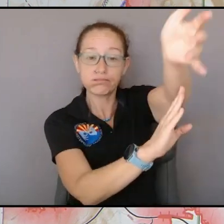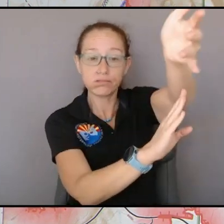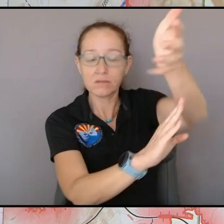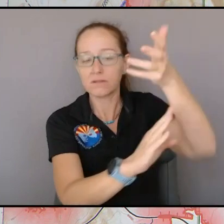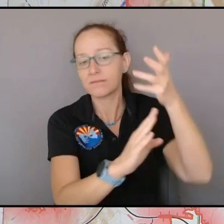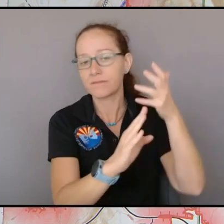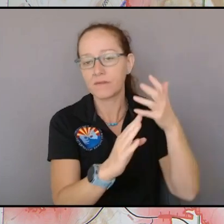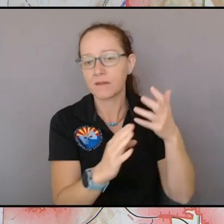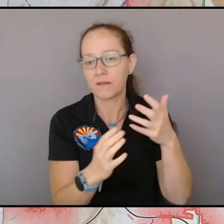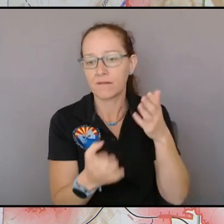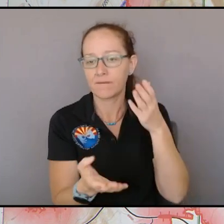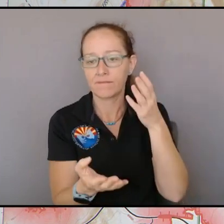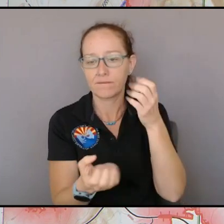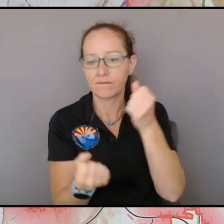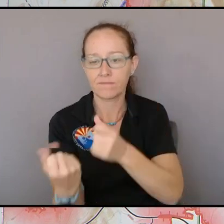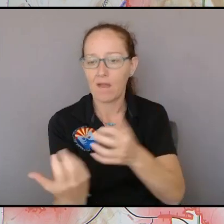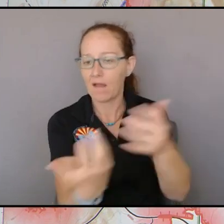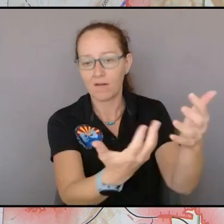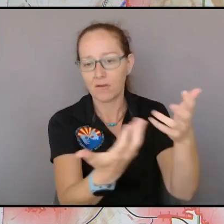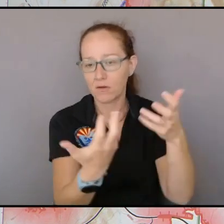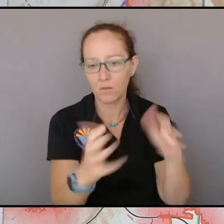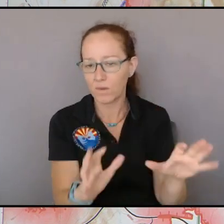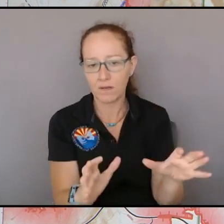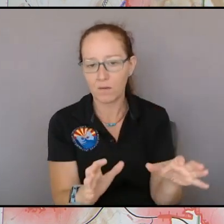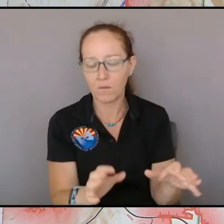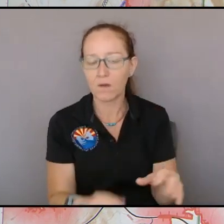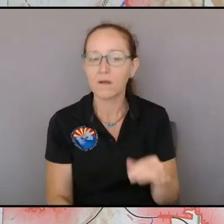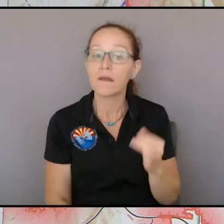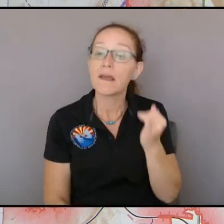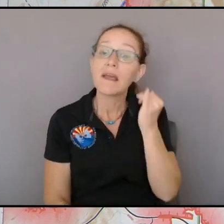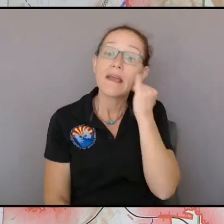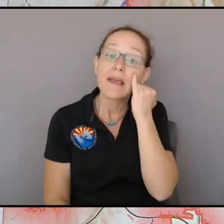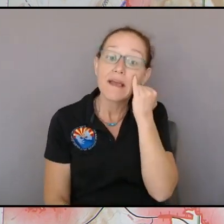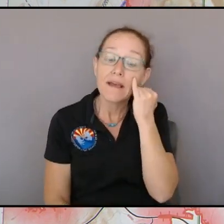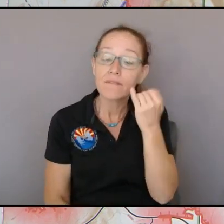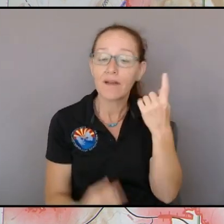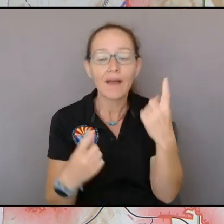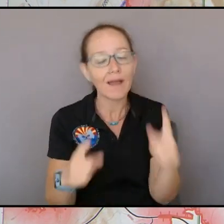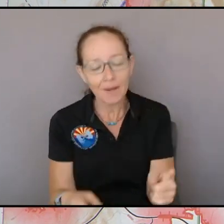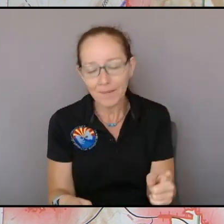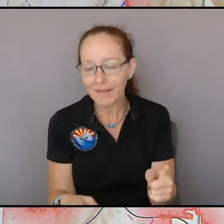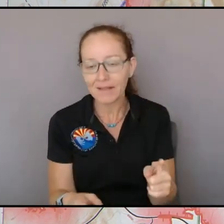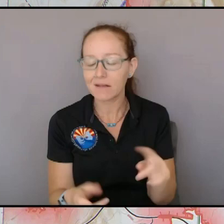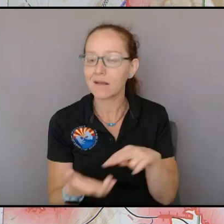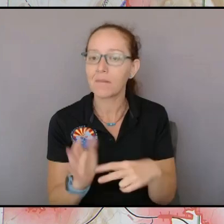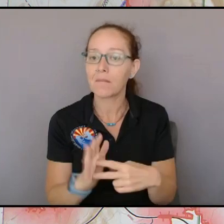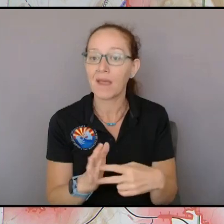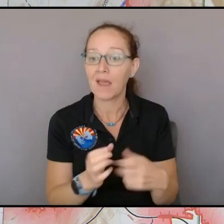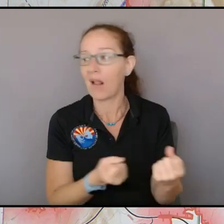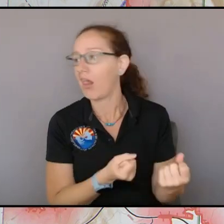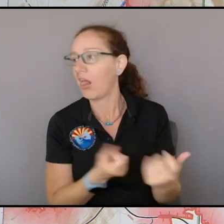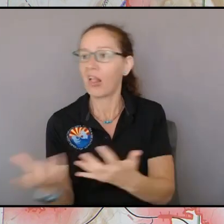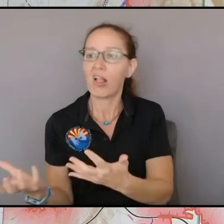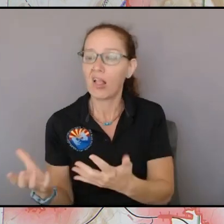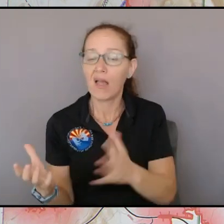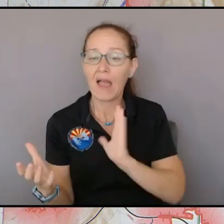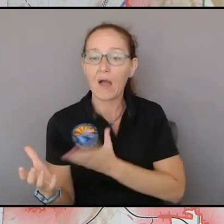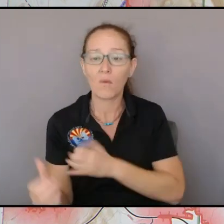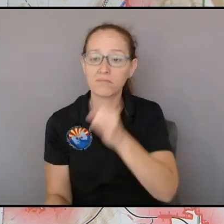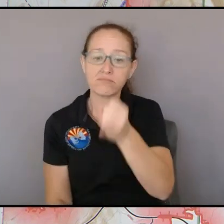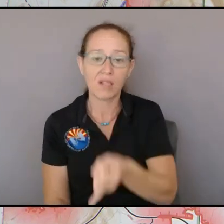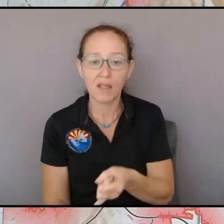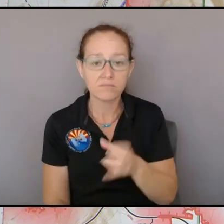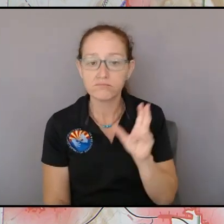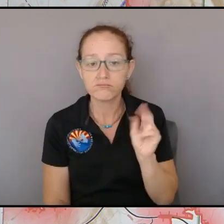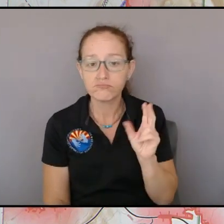it won't get out of our perimeter if it does that but what it will do is it will just it will create a bunch of black sticks in